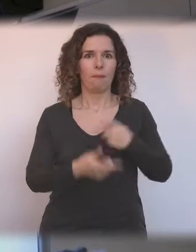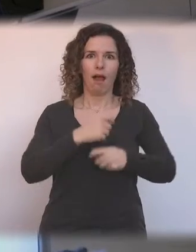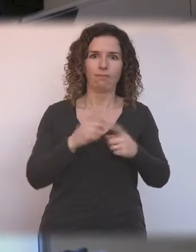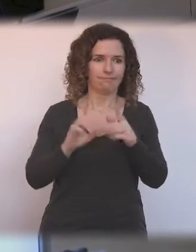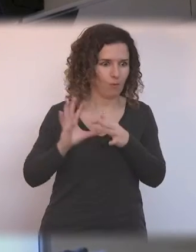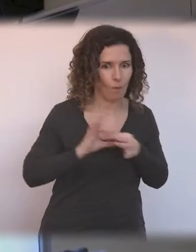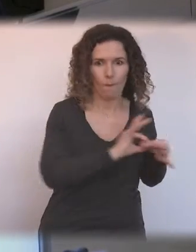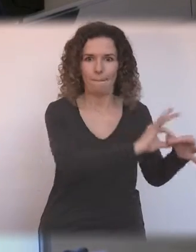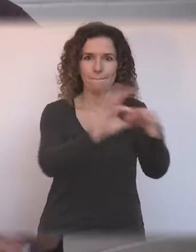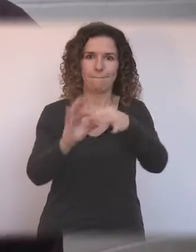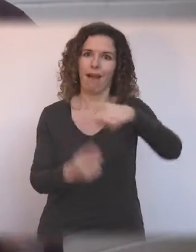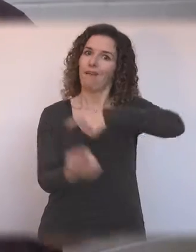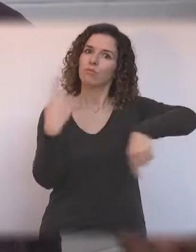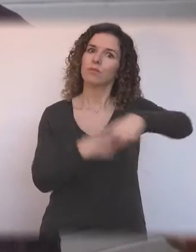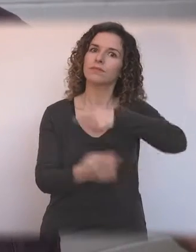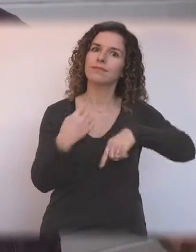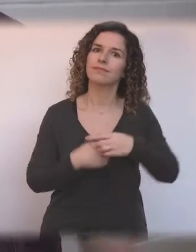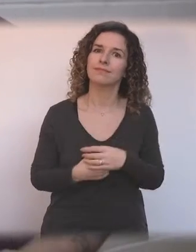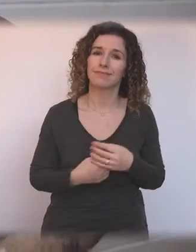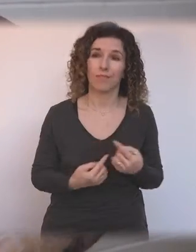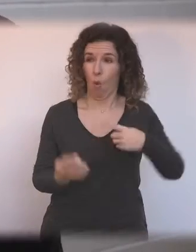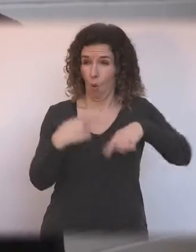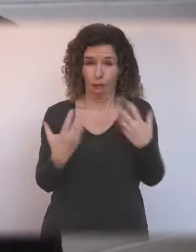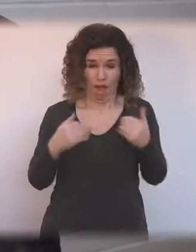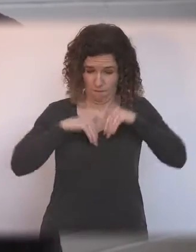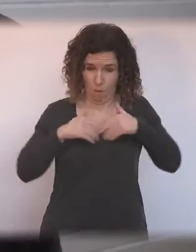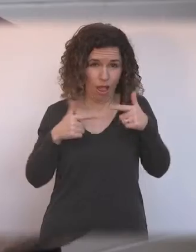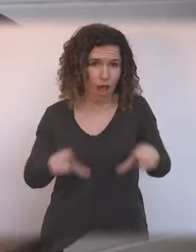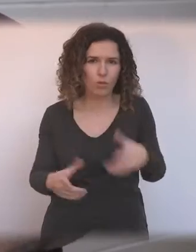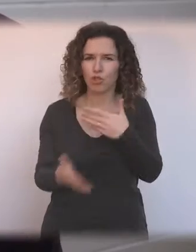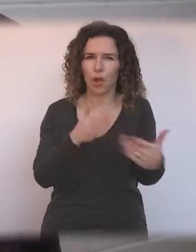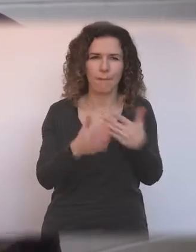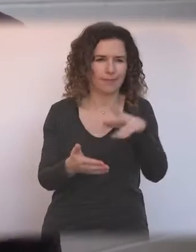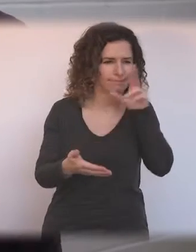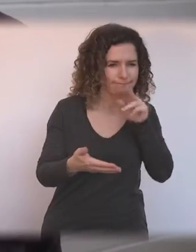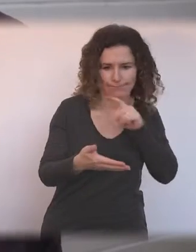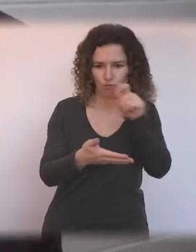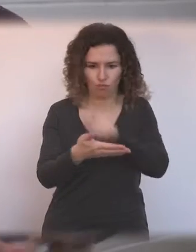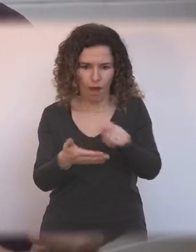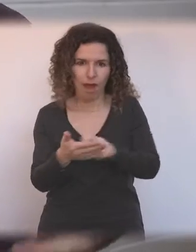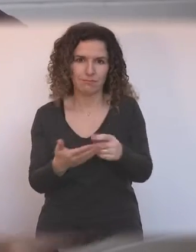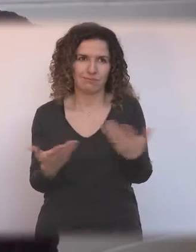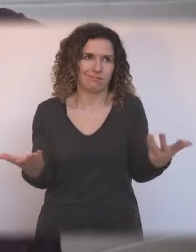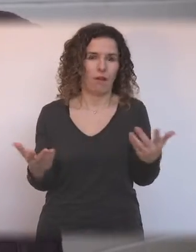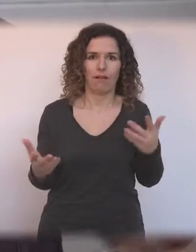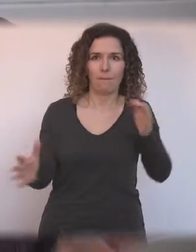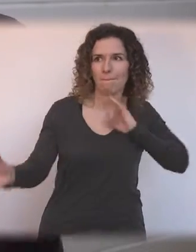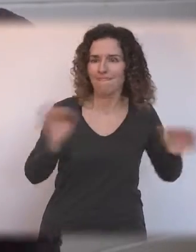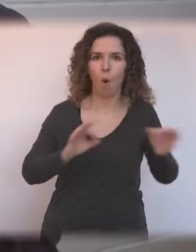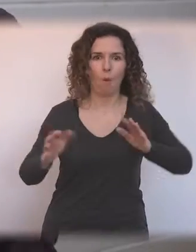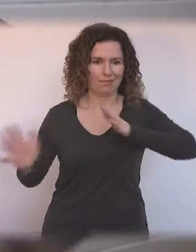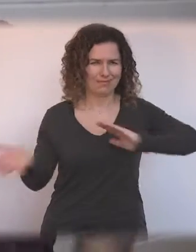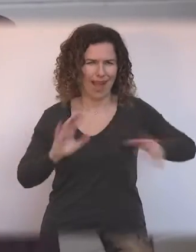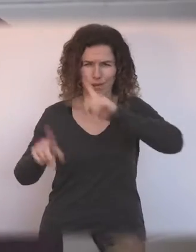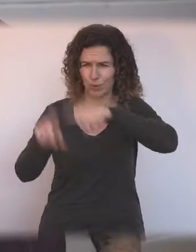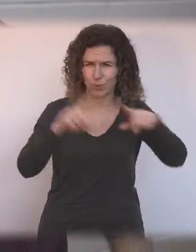everybody. We all have languages and that doesn't have to be written or spoken and obviously perform. So BSL through